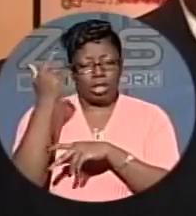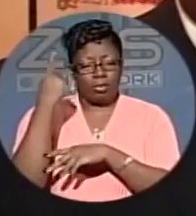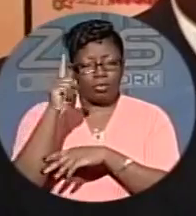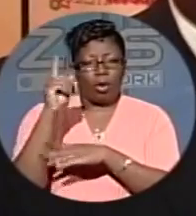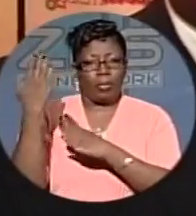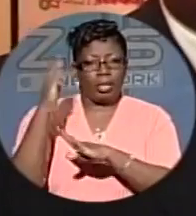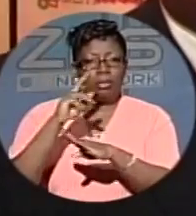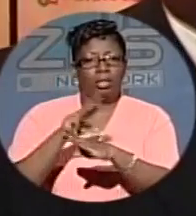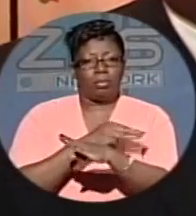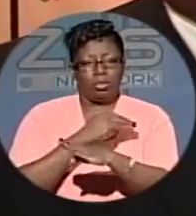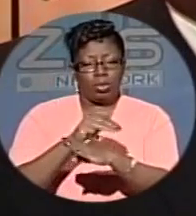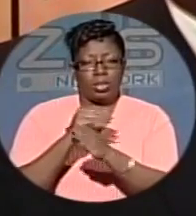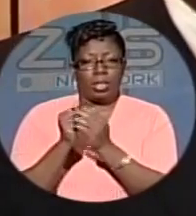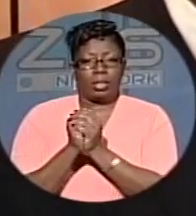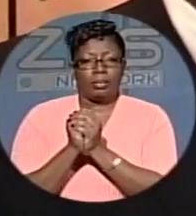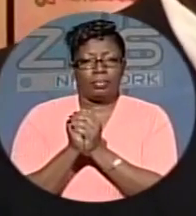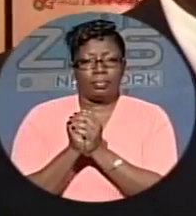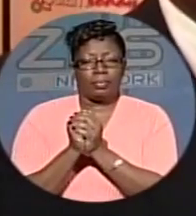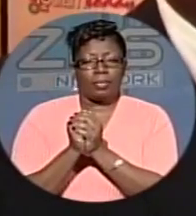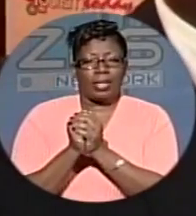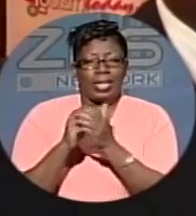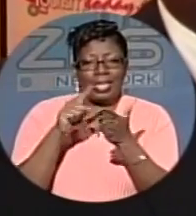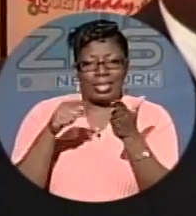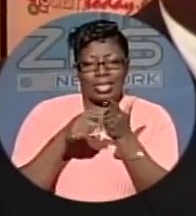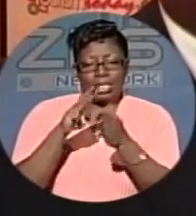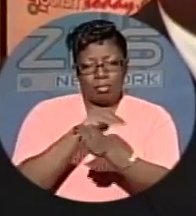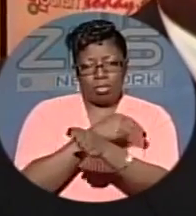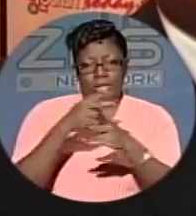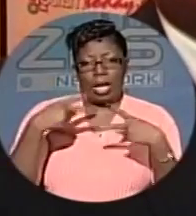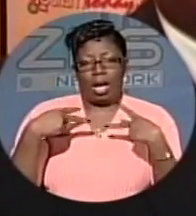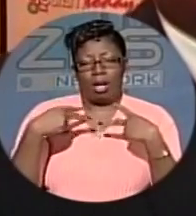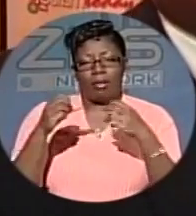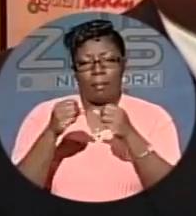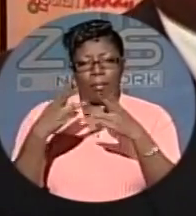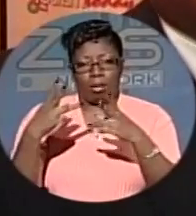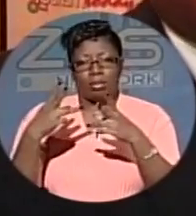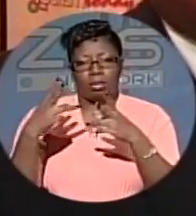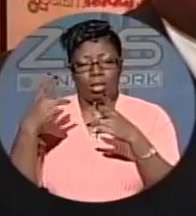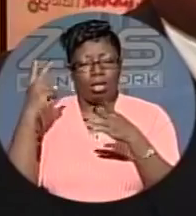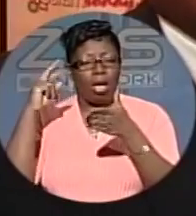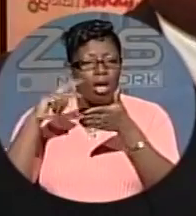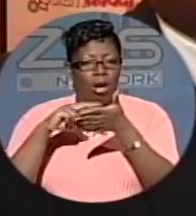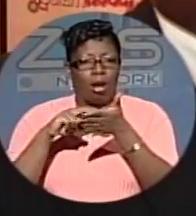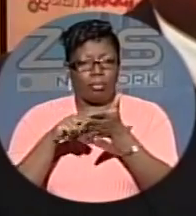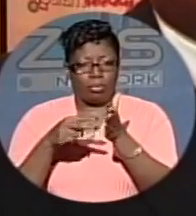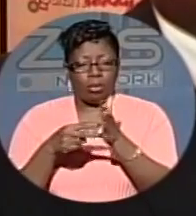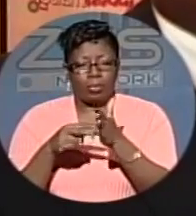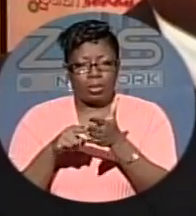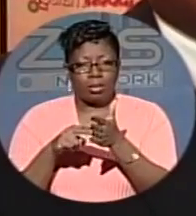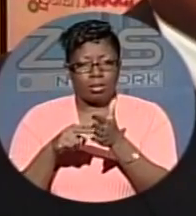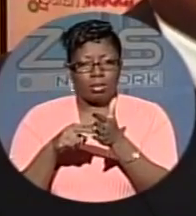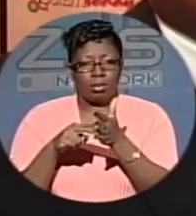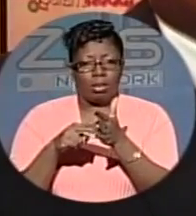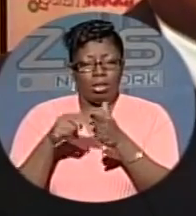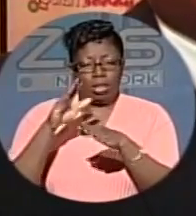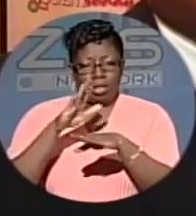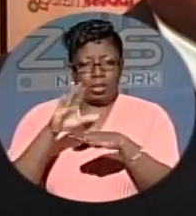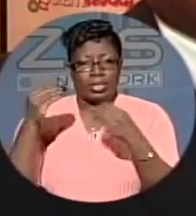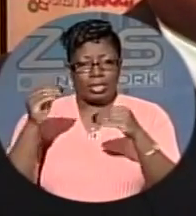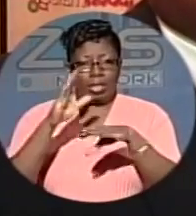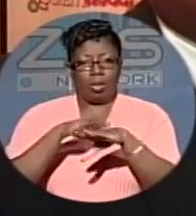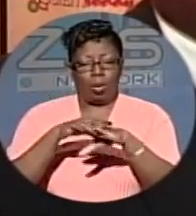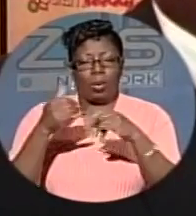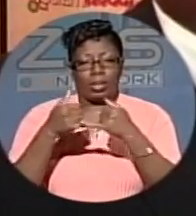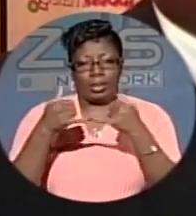is multi-purpose. It has a touristic side. We expect to sell the actual product online on